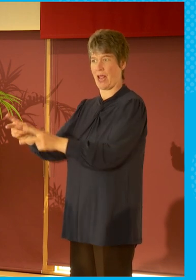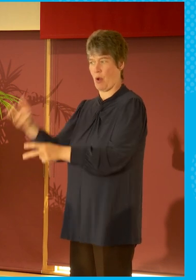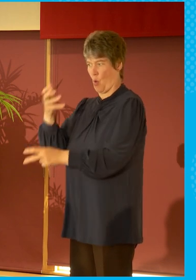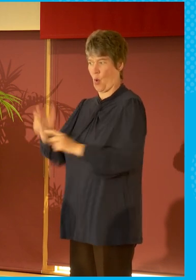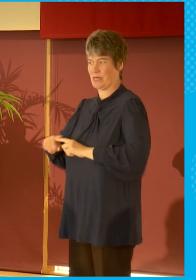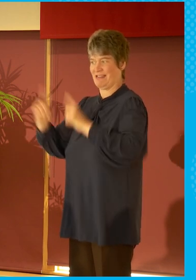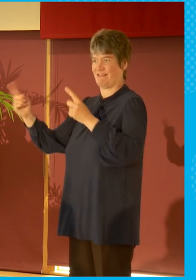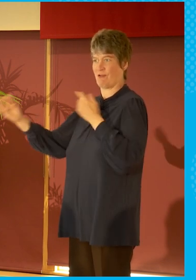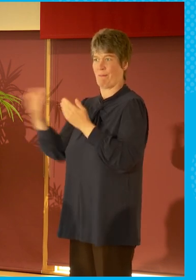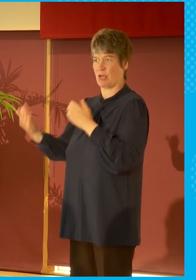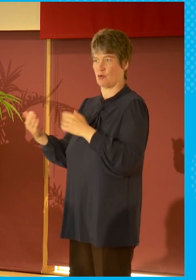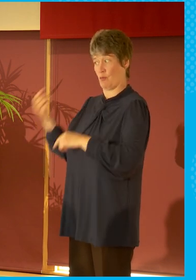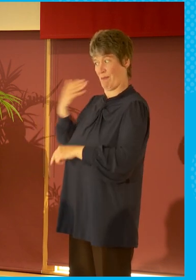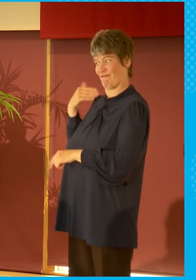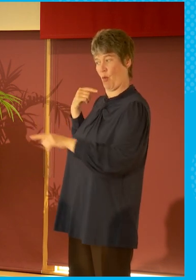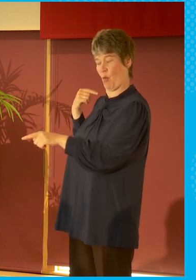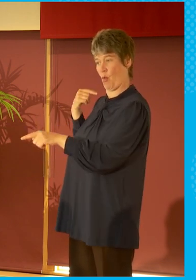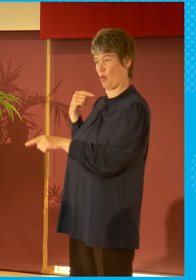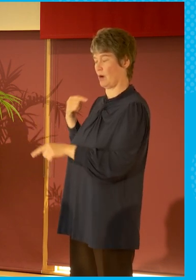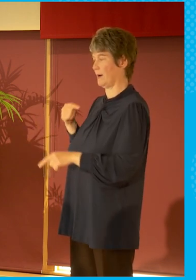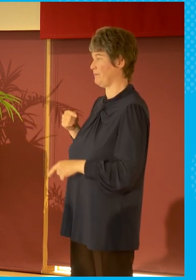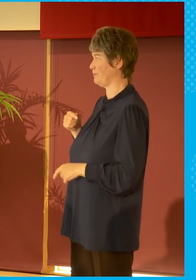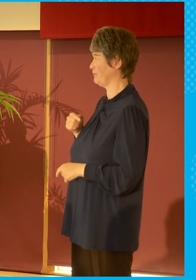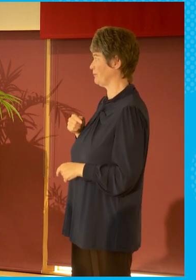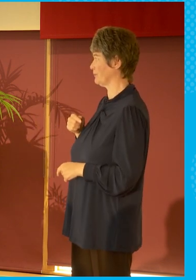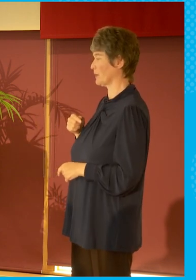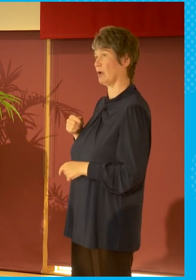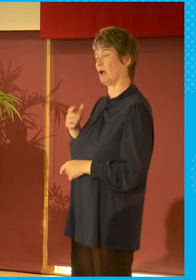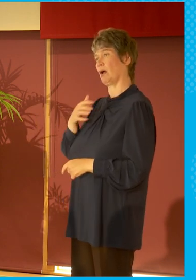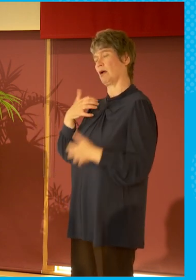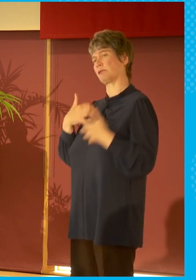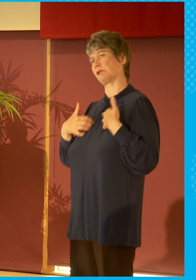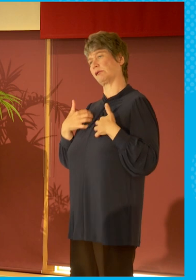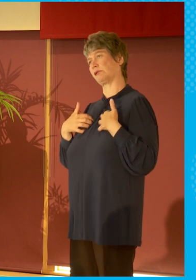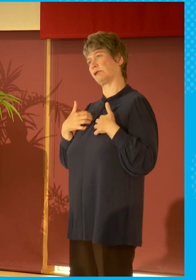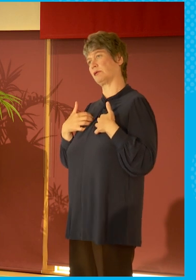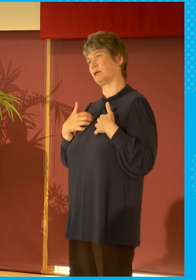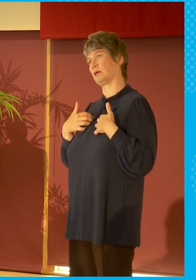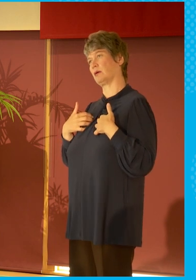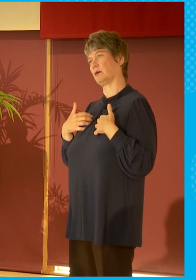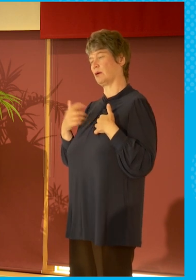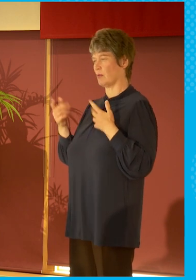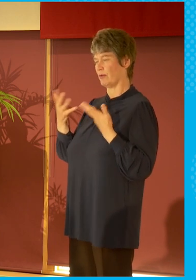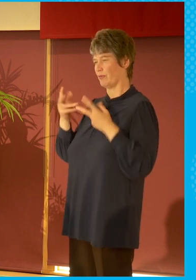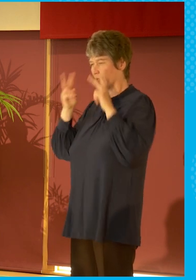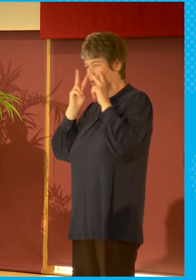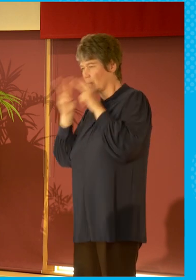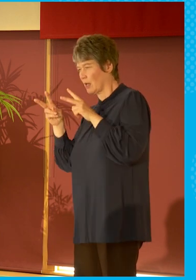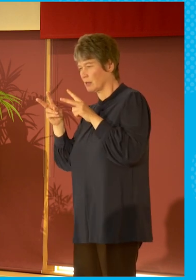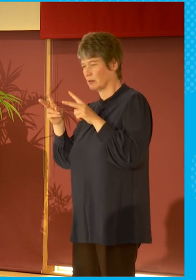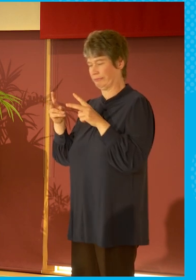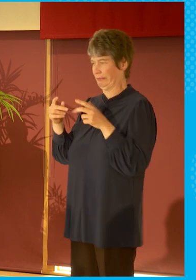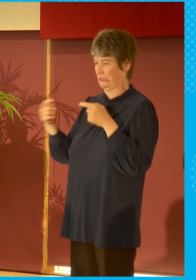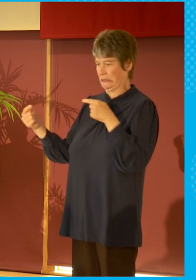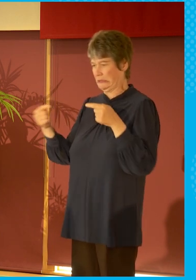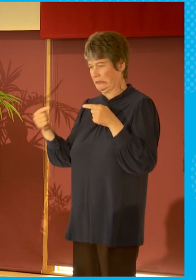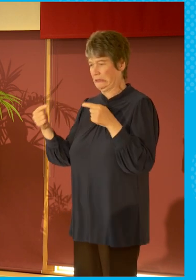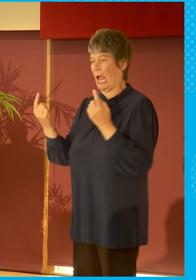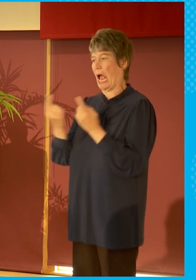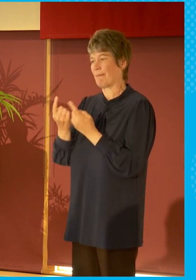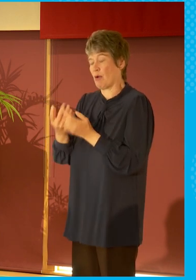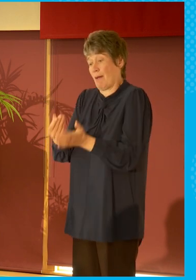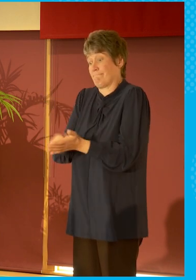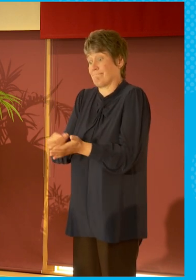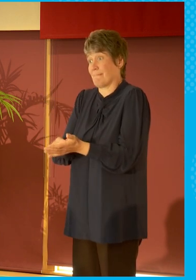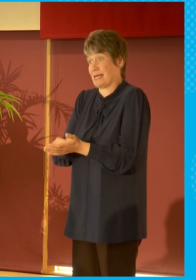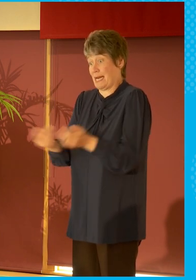And we have heard really about the tensions around the finance of broadcasting. And I think that